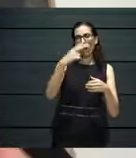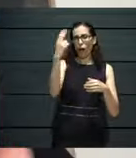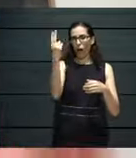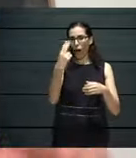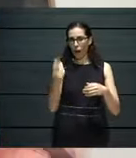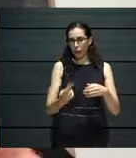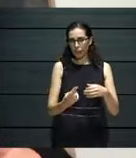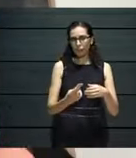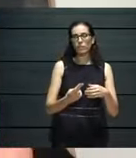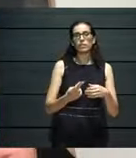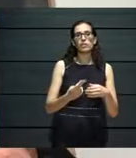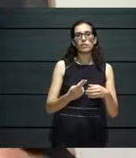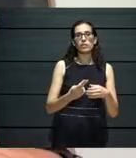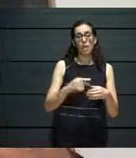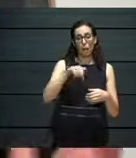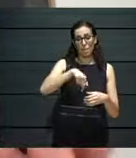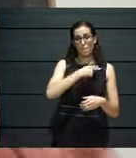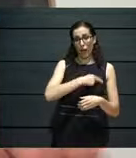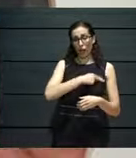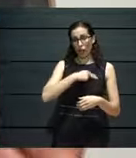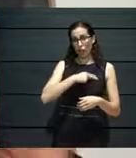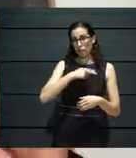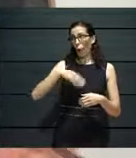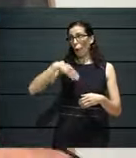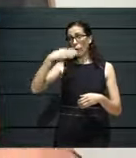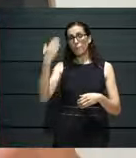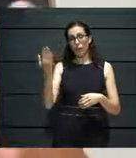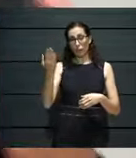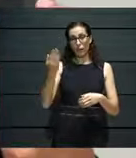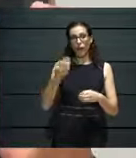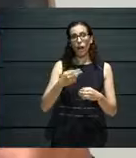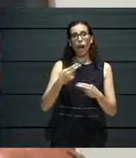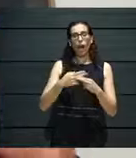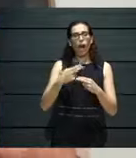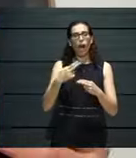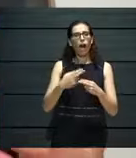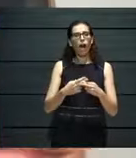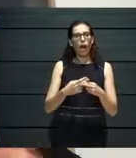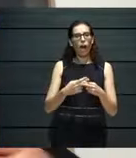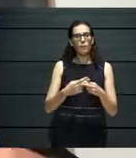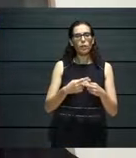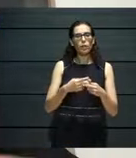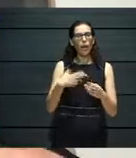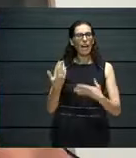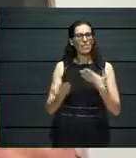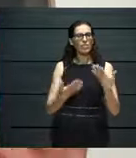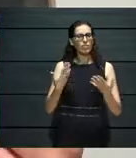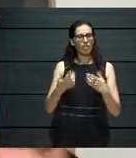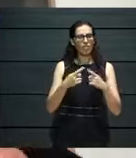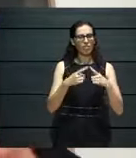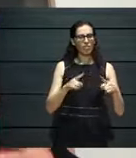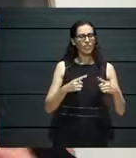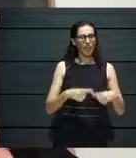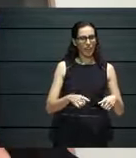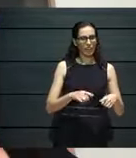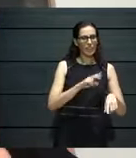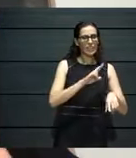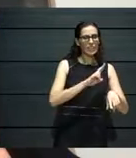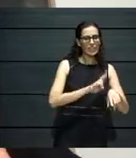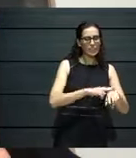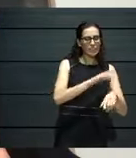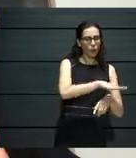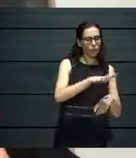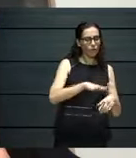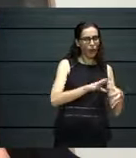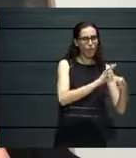Maltese and international, we sort of designed a number of activities that children with their families could